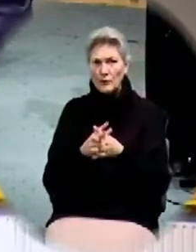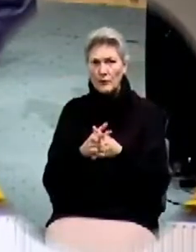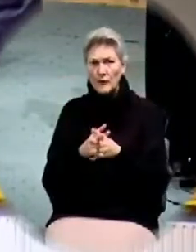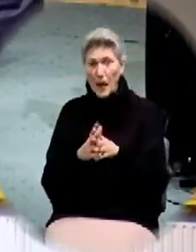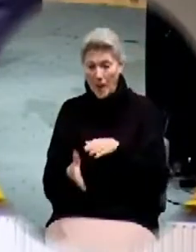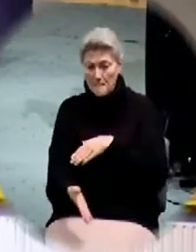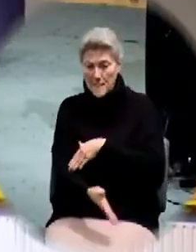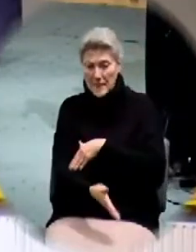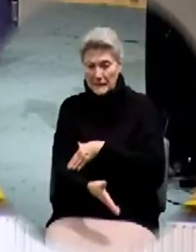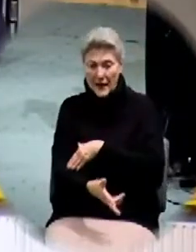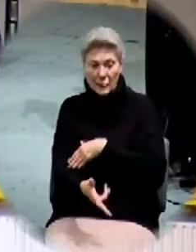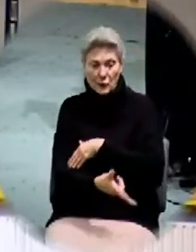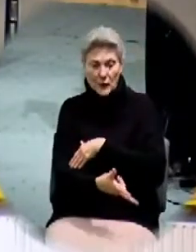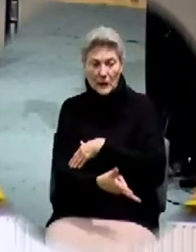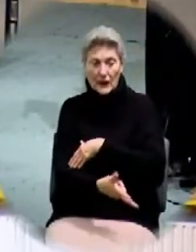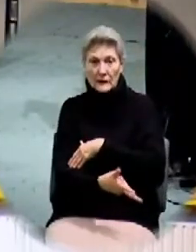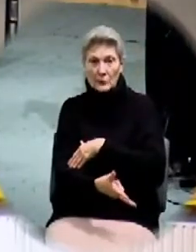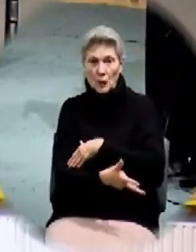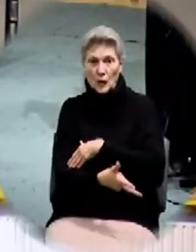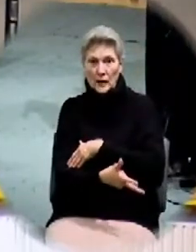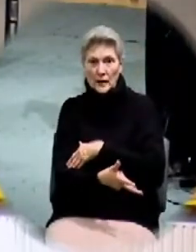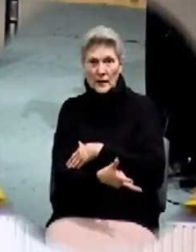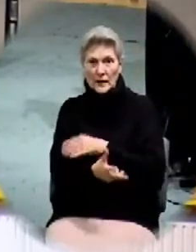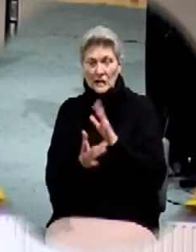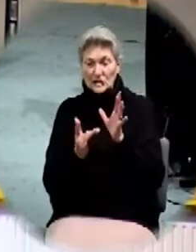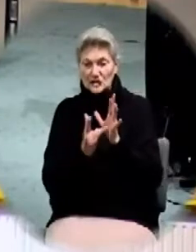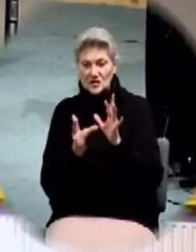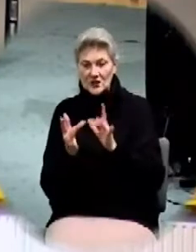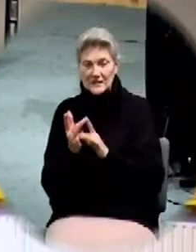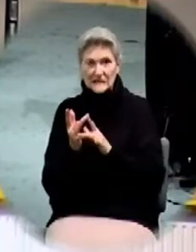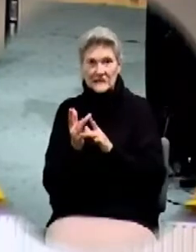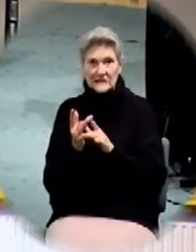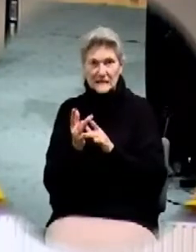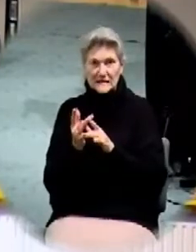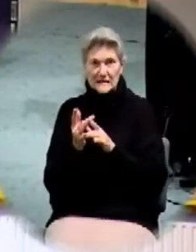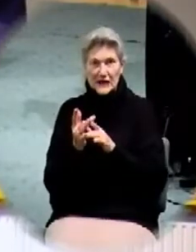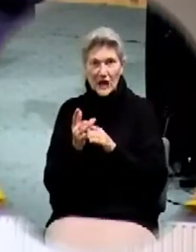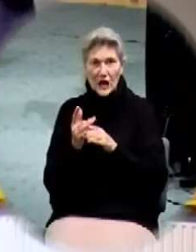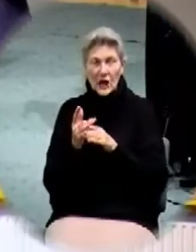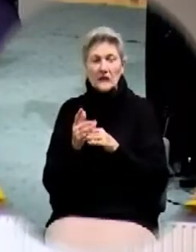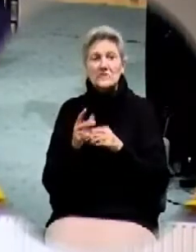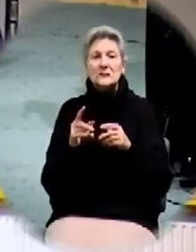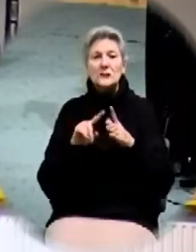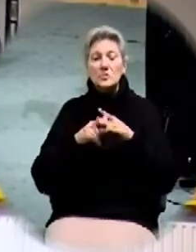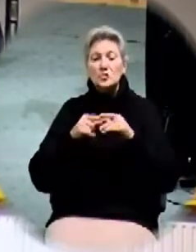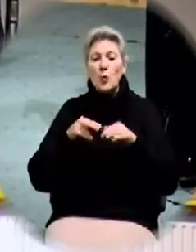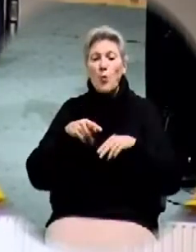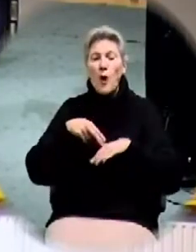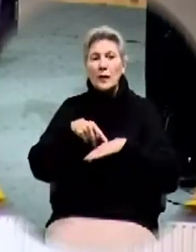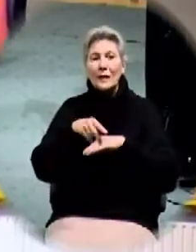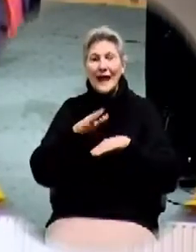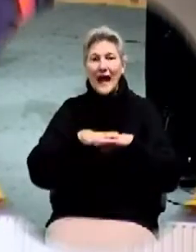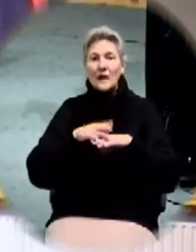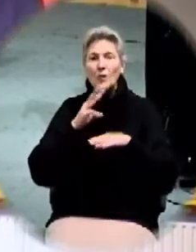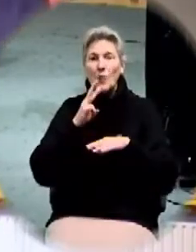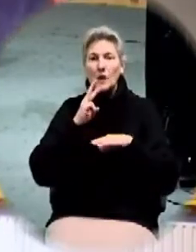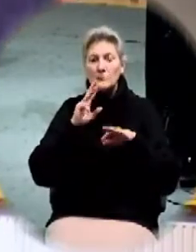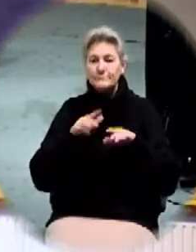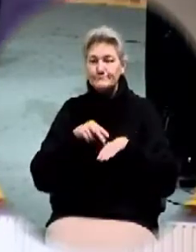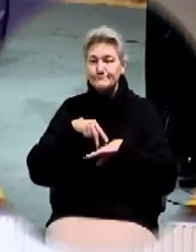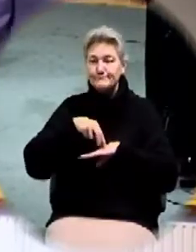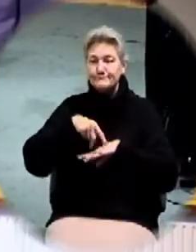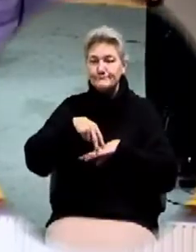midnight three o'clock in the morning whatever it was he steps off of ground terra firma and starts walking on water